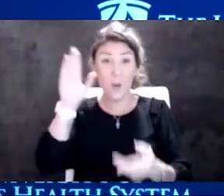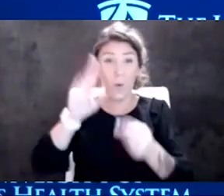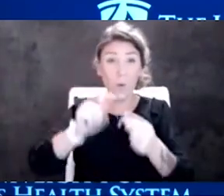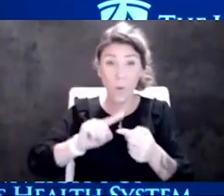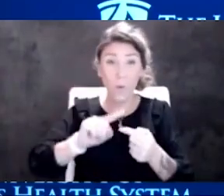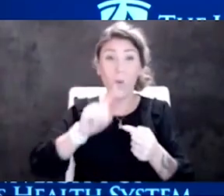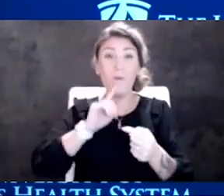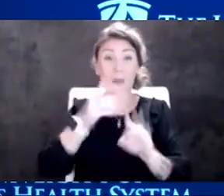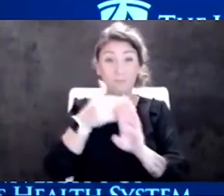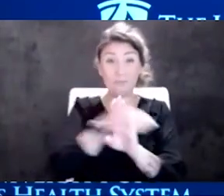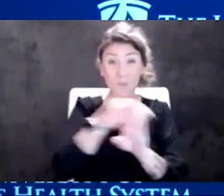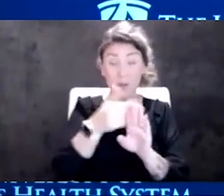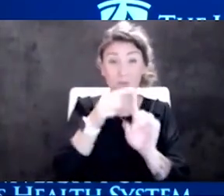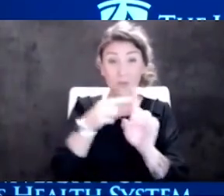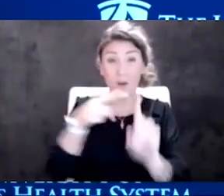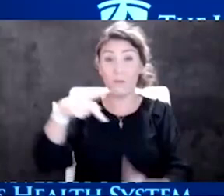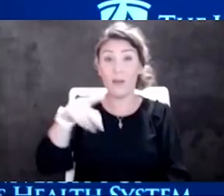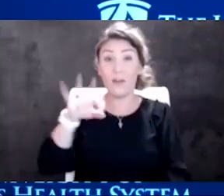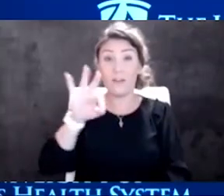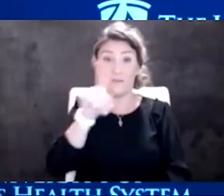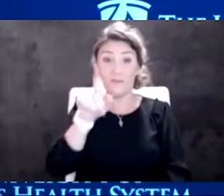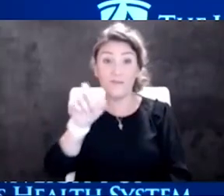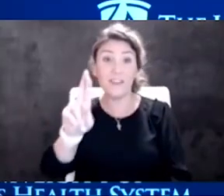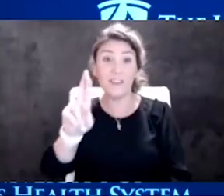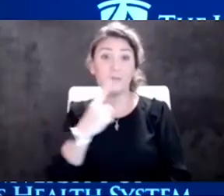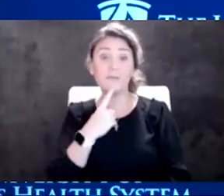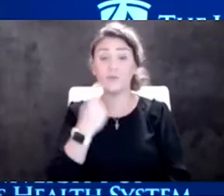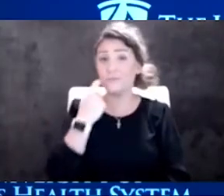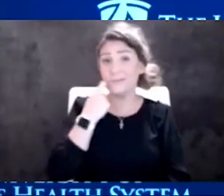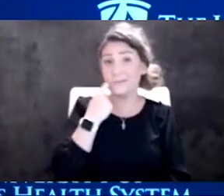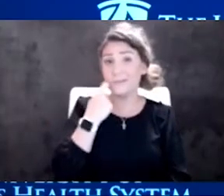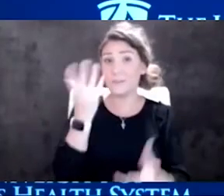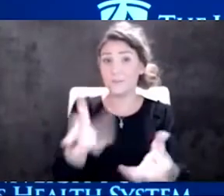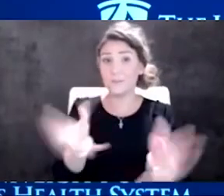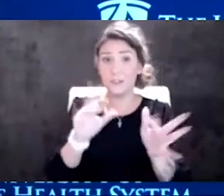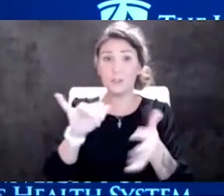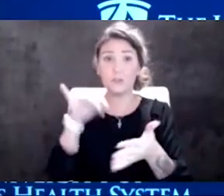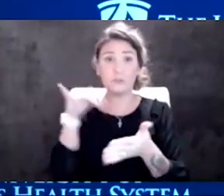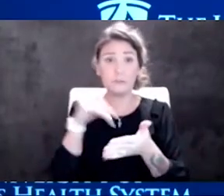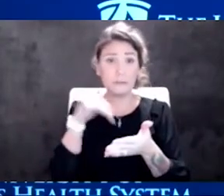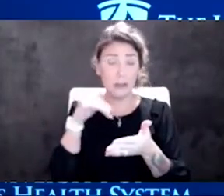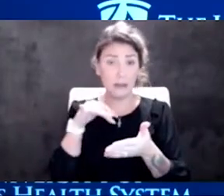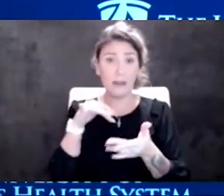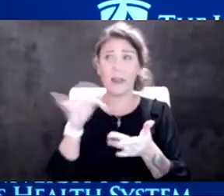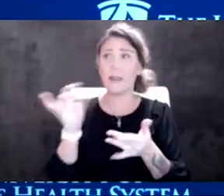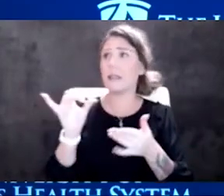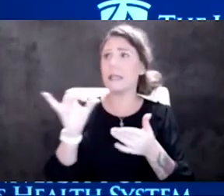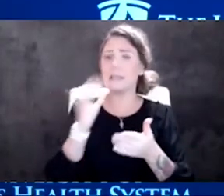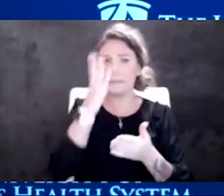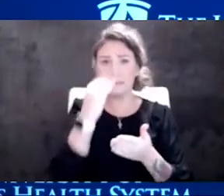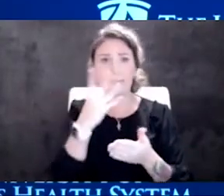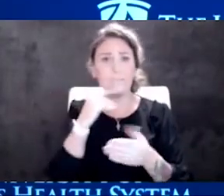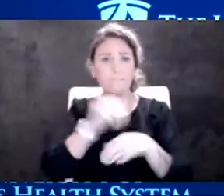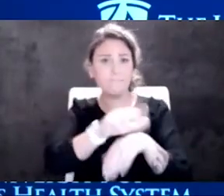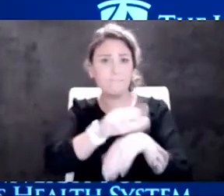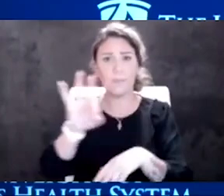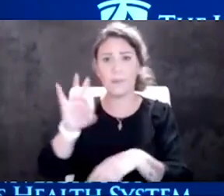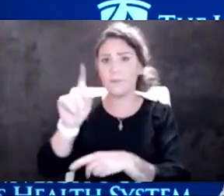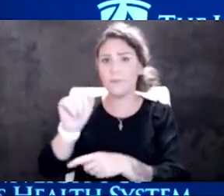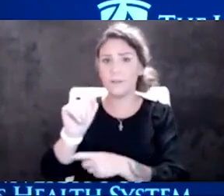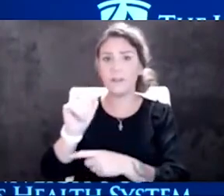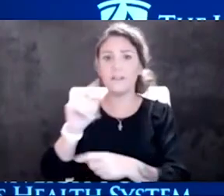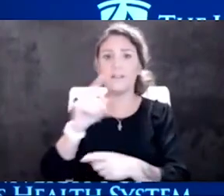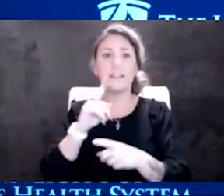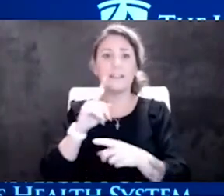from Pfizer said. But they just said they've finished their study now, finished it like in the day they're submitted to the FDA, and they said it's held. And